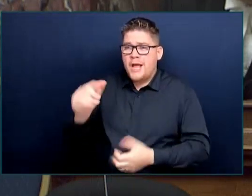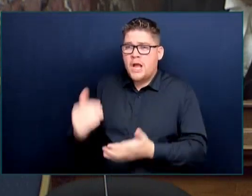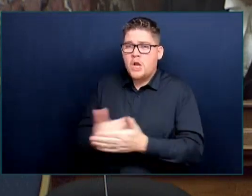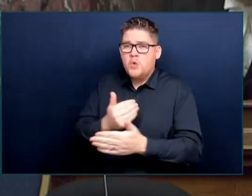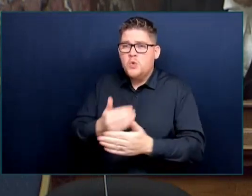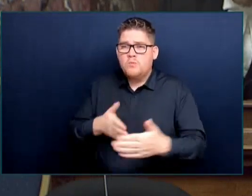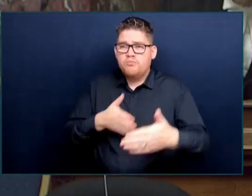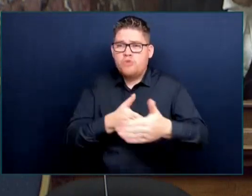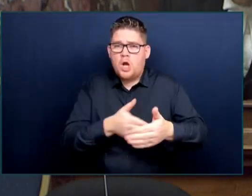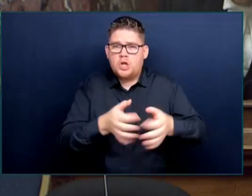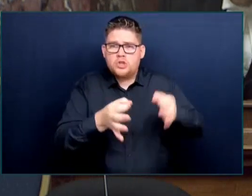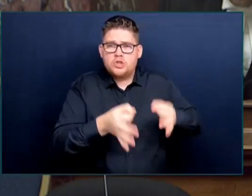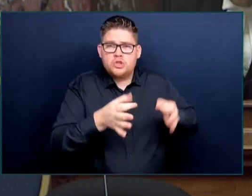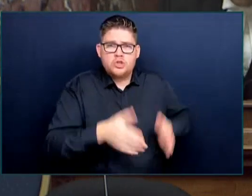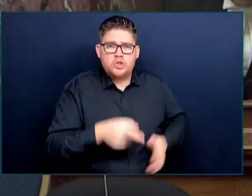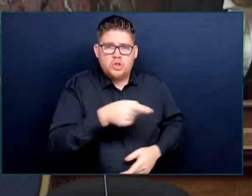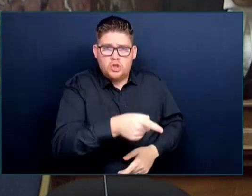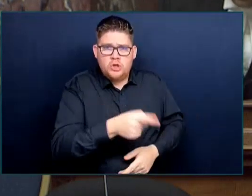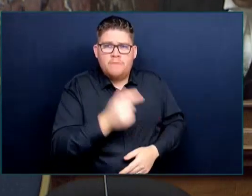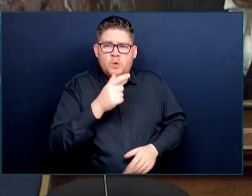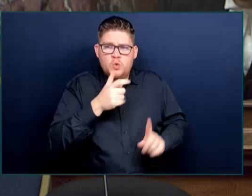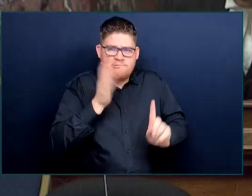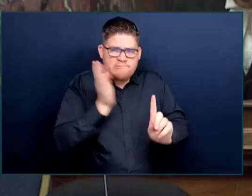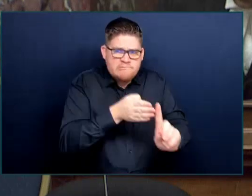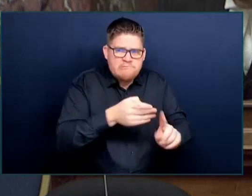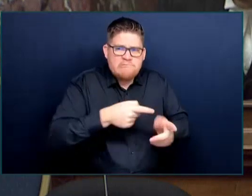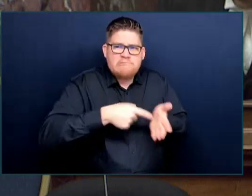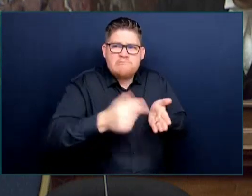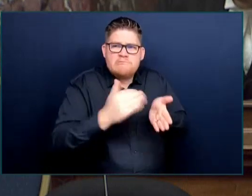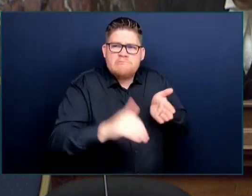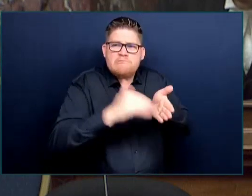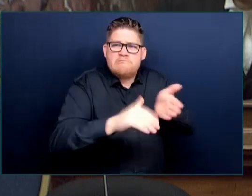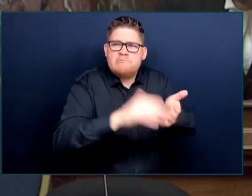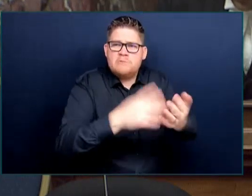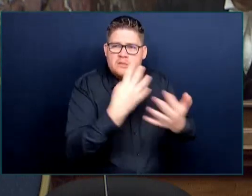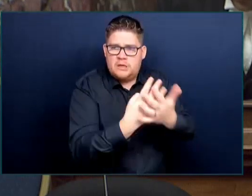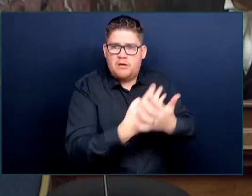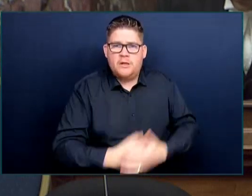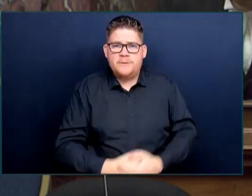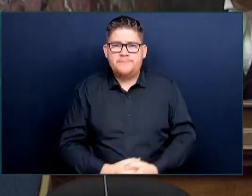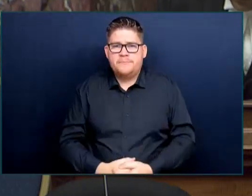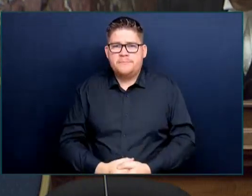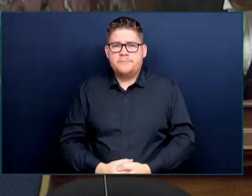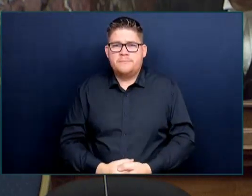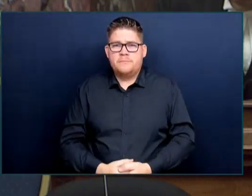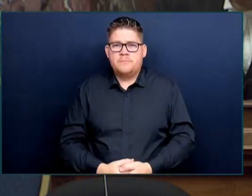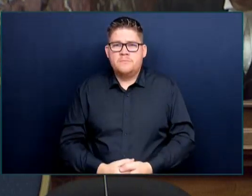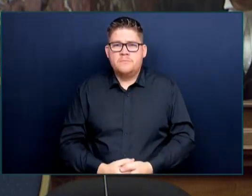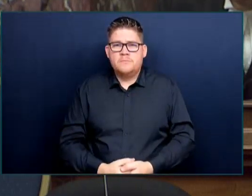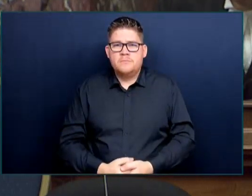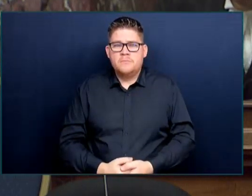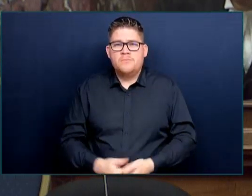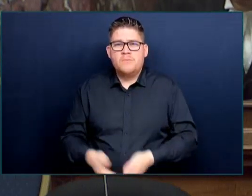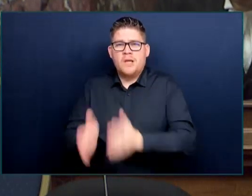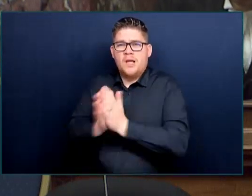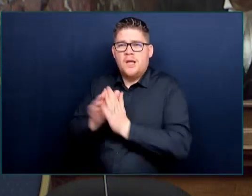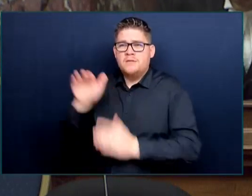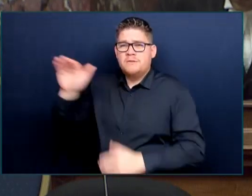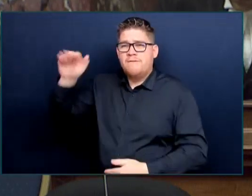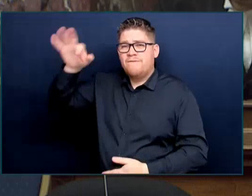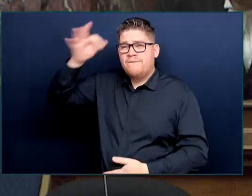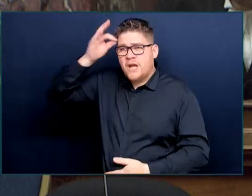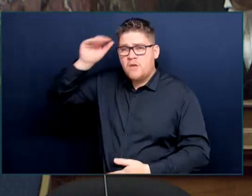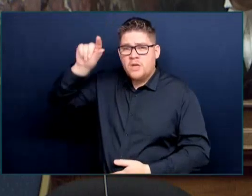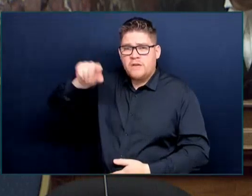Premier has written, along with other Premiers, to the federal government to ask for changes to the bail policy will help us put more